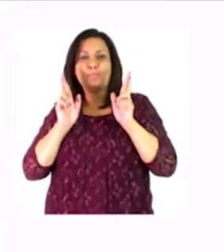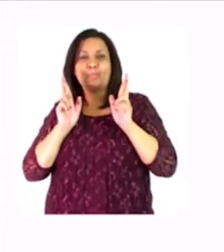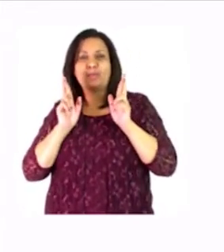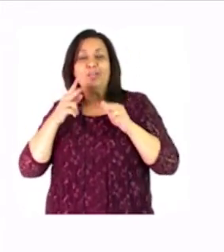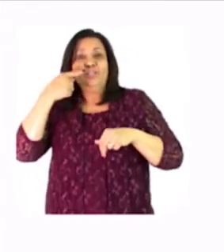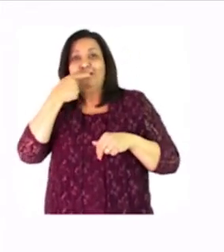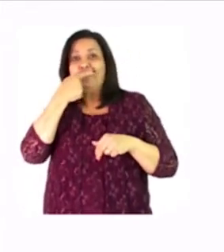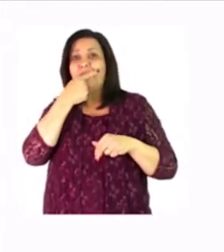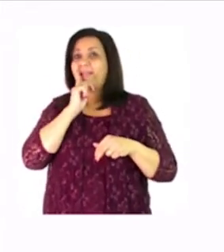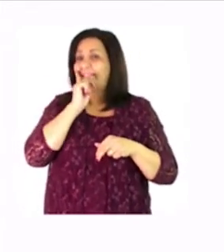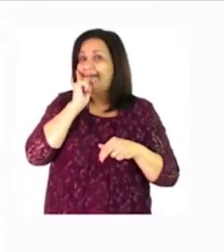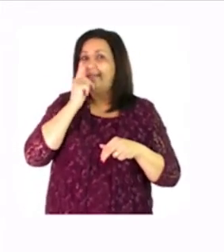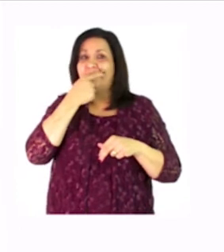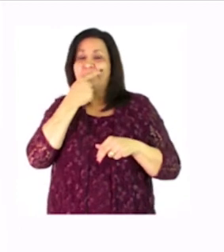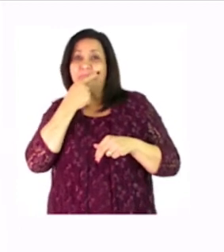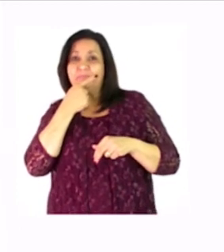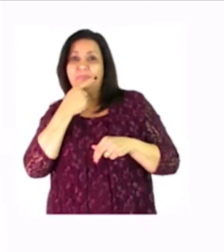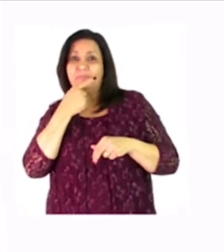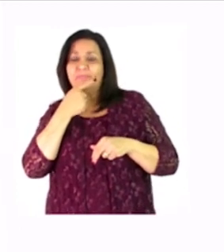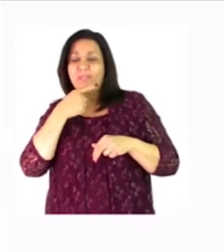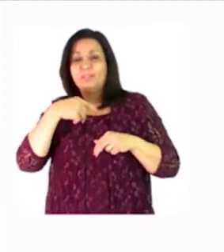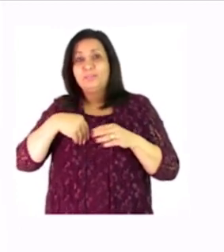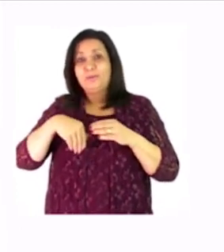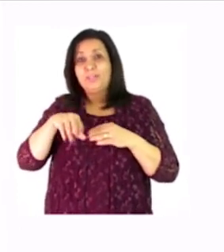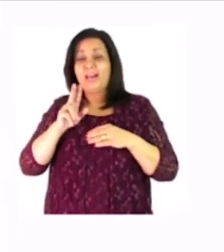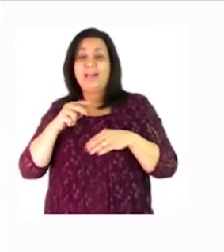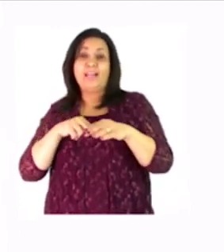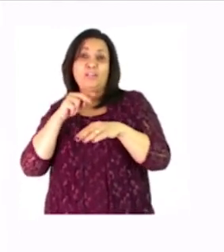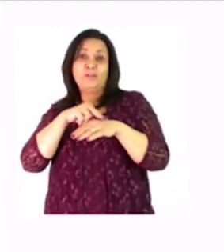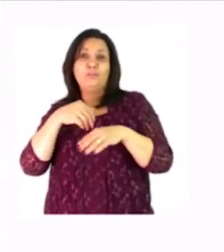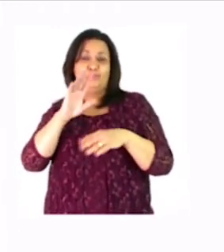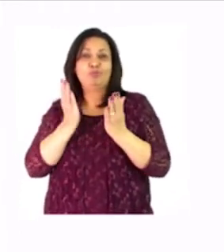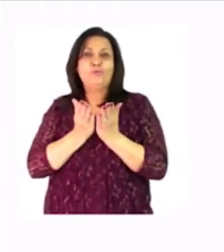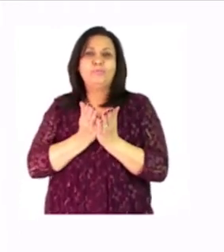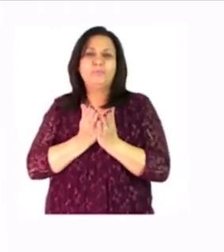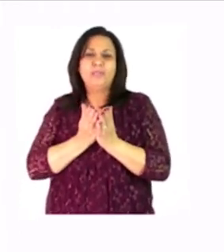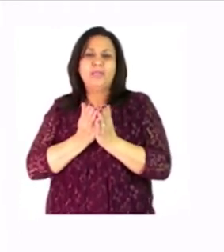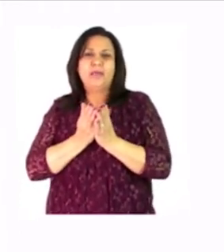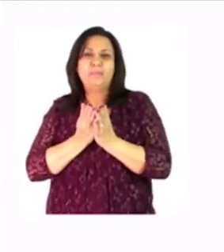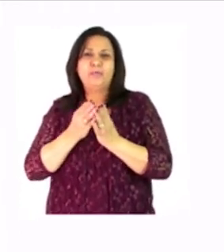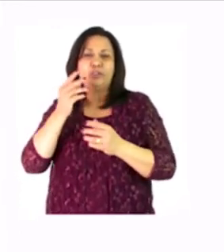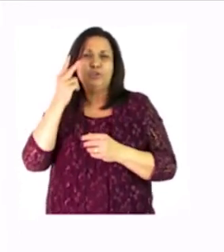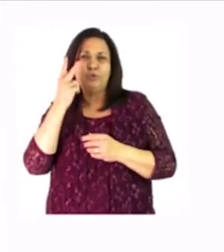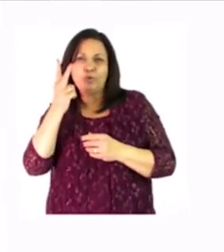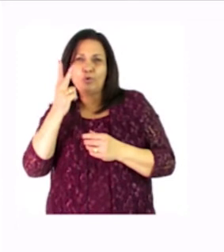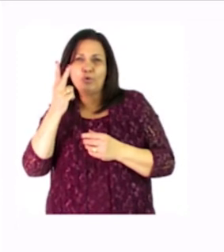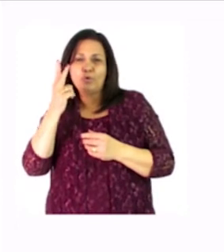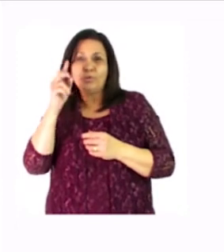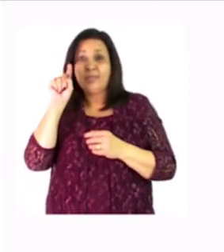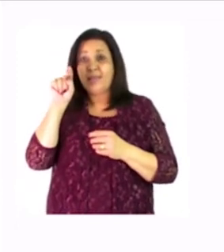make sure you are clean to get ready to go to school so picture number two